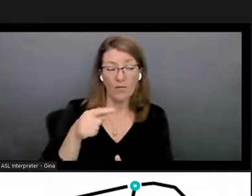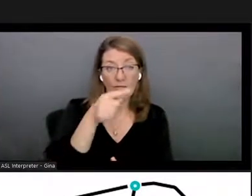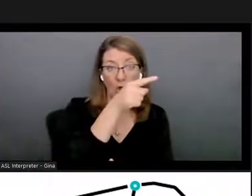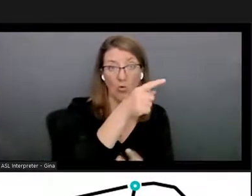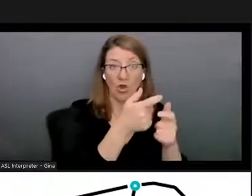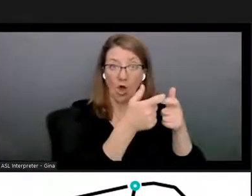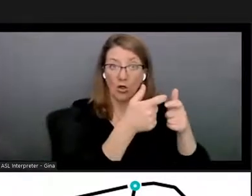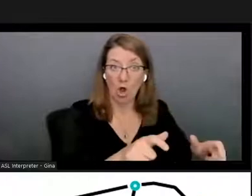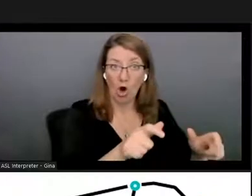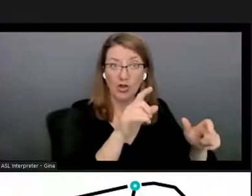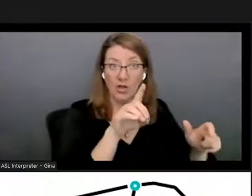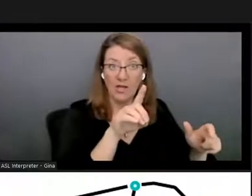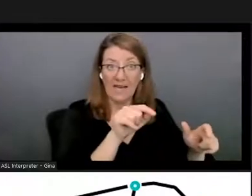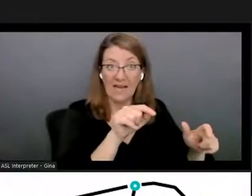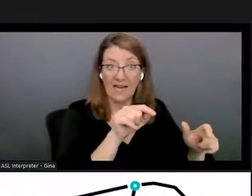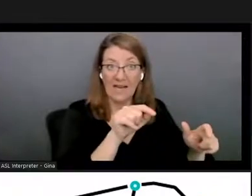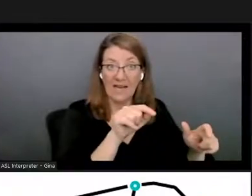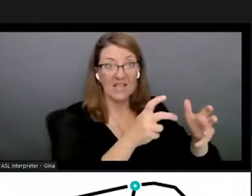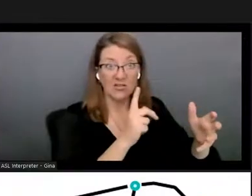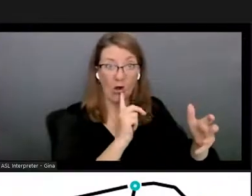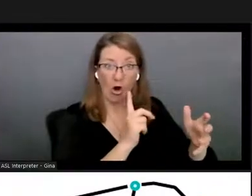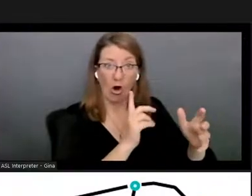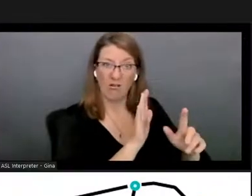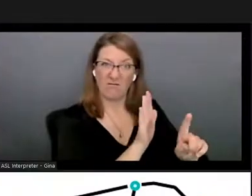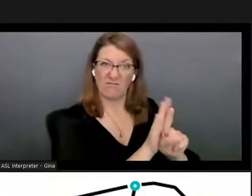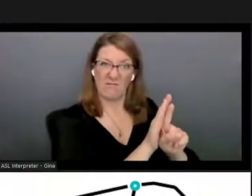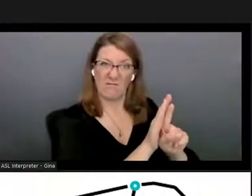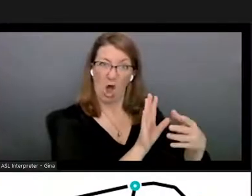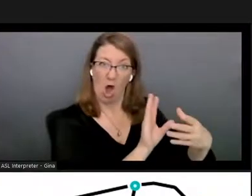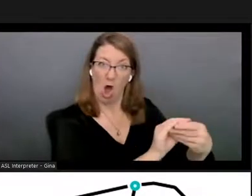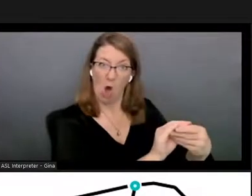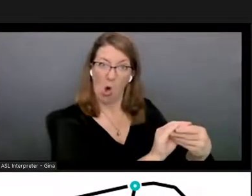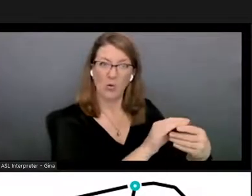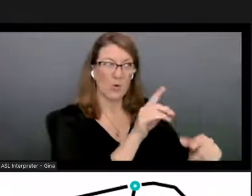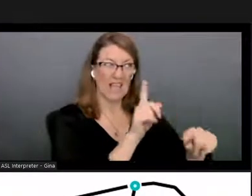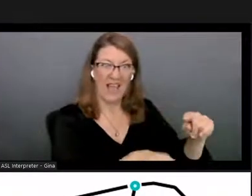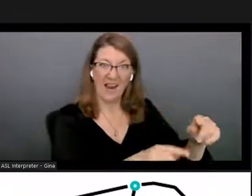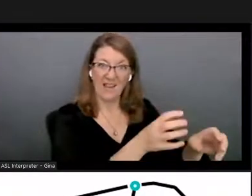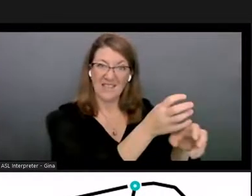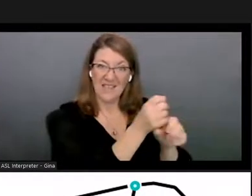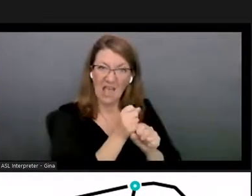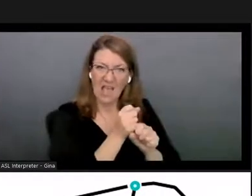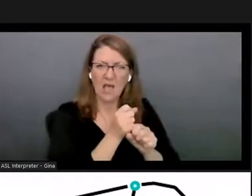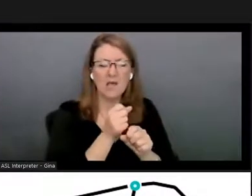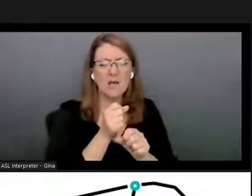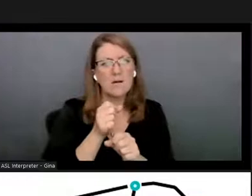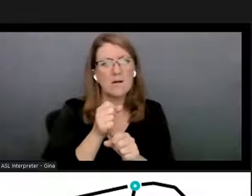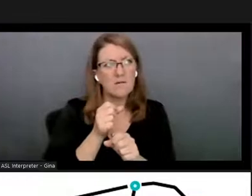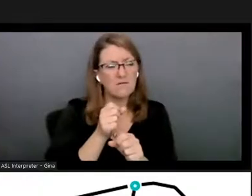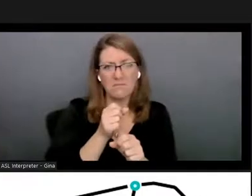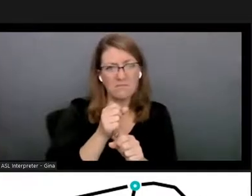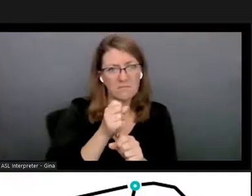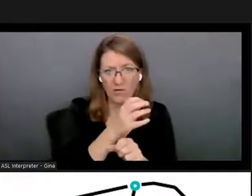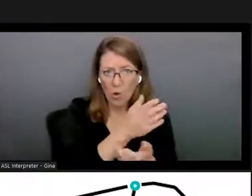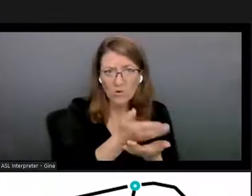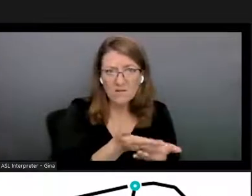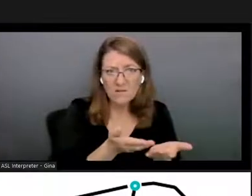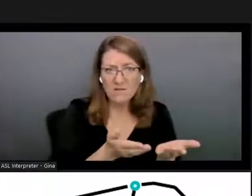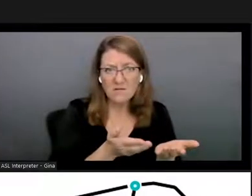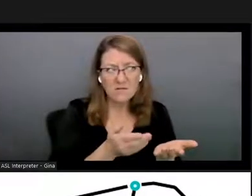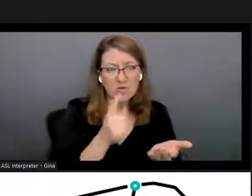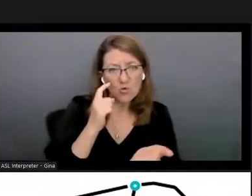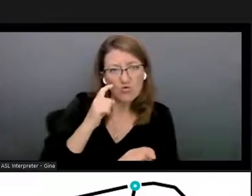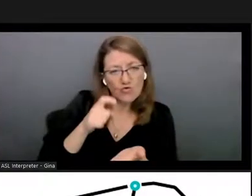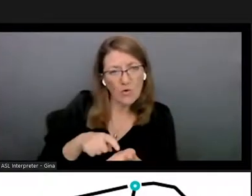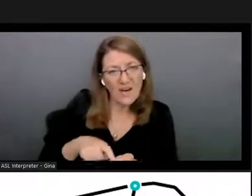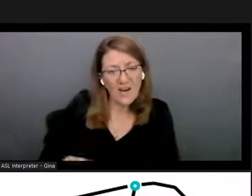and we're not really able to get access to the data set that could recognize thousands of objects and translate them or was that